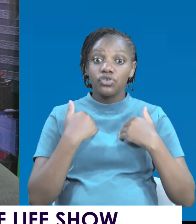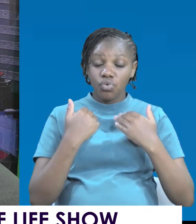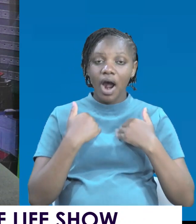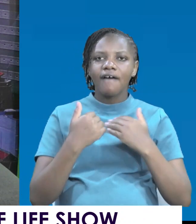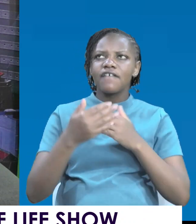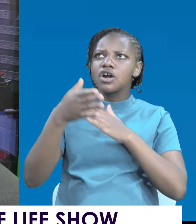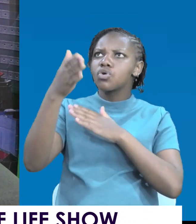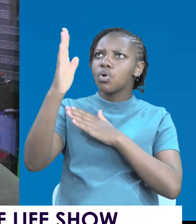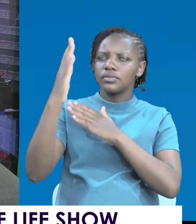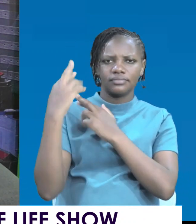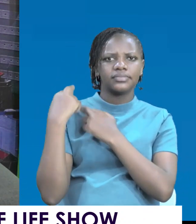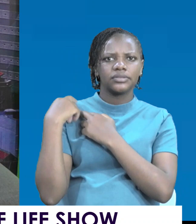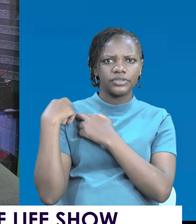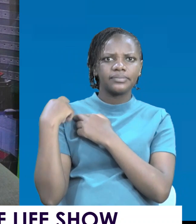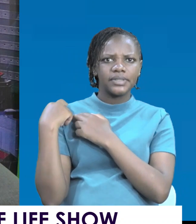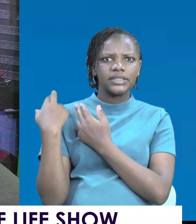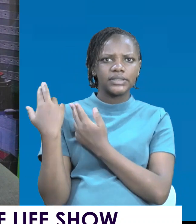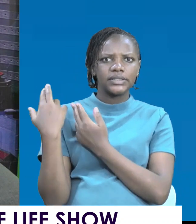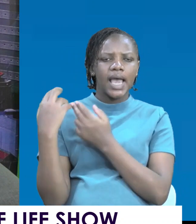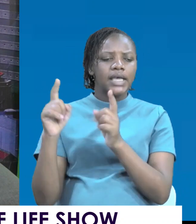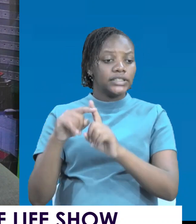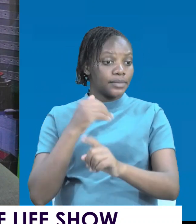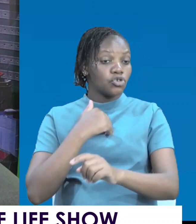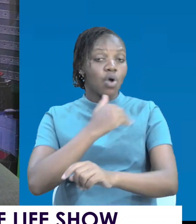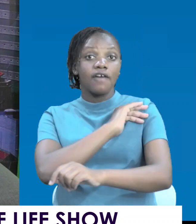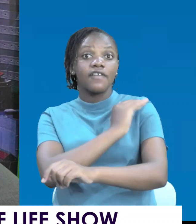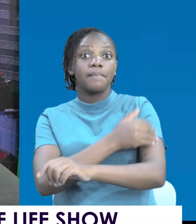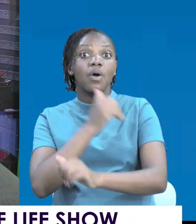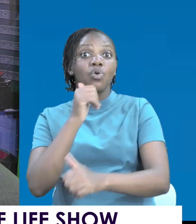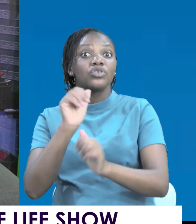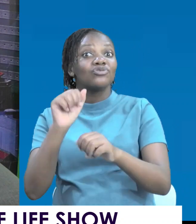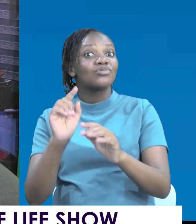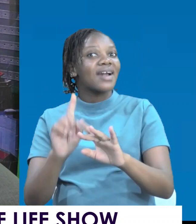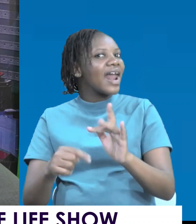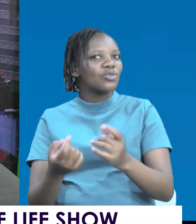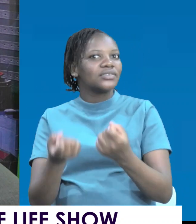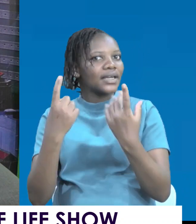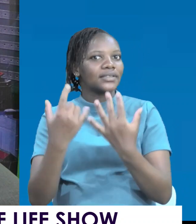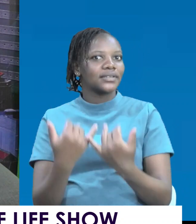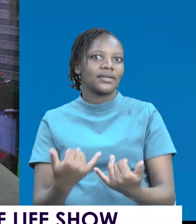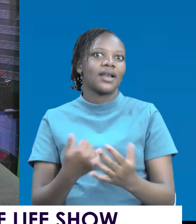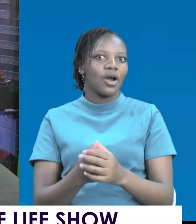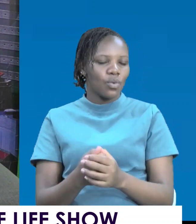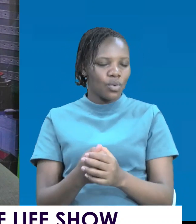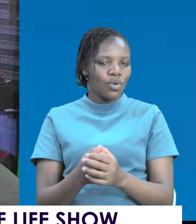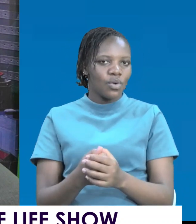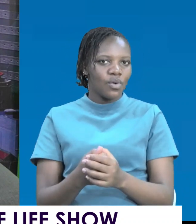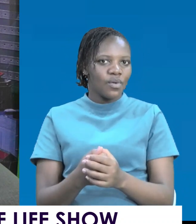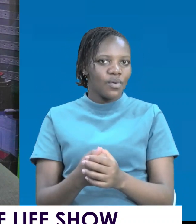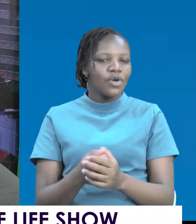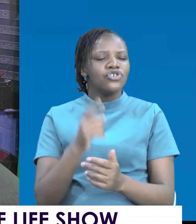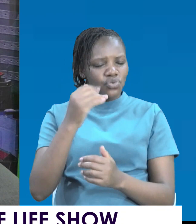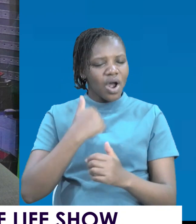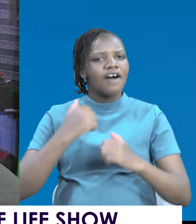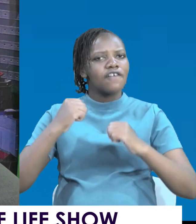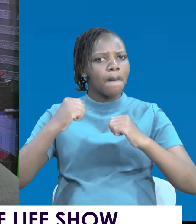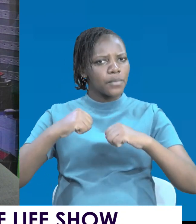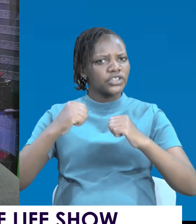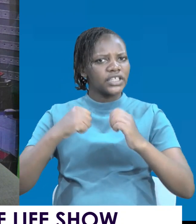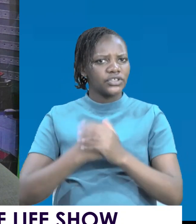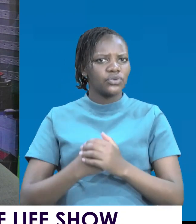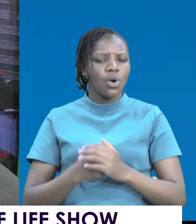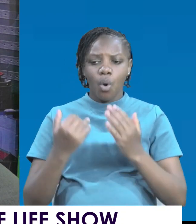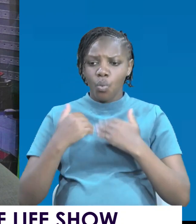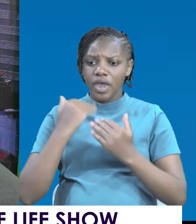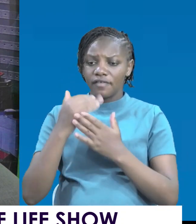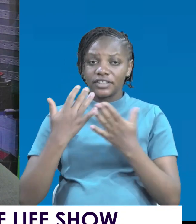responsibility. You have a power that you may not understand. Some kind of potency lies in you as a leader. There are